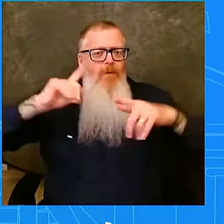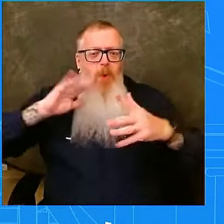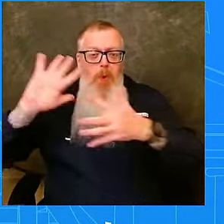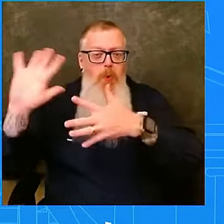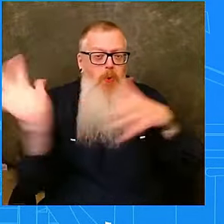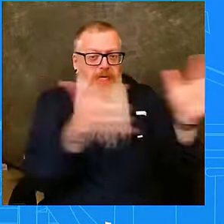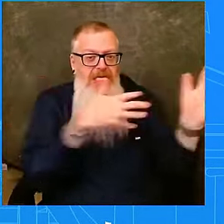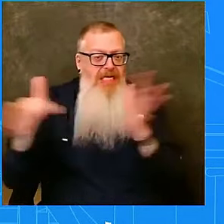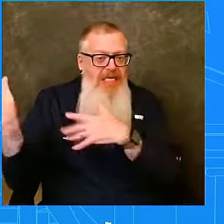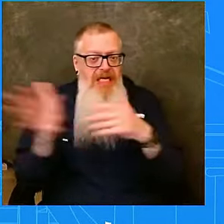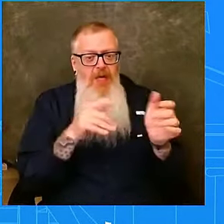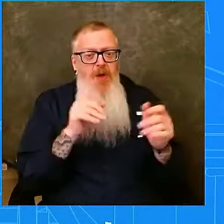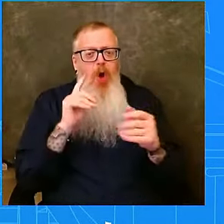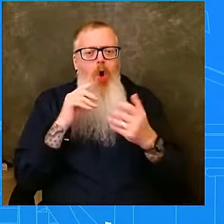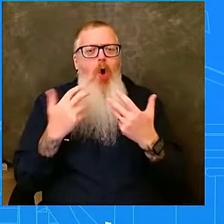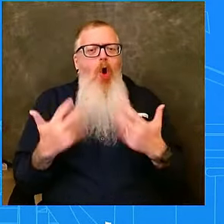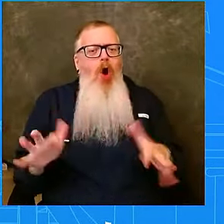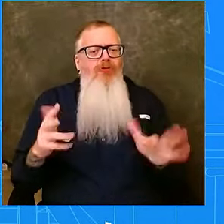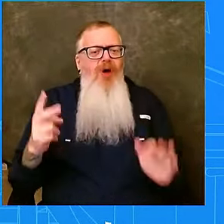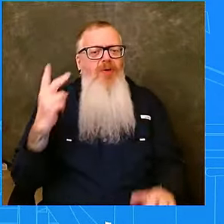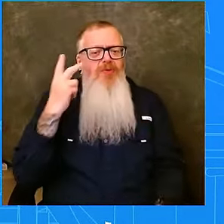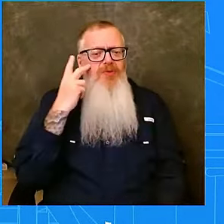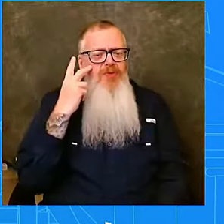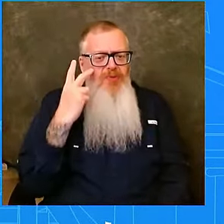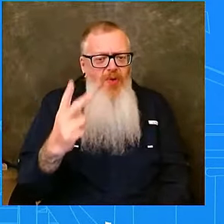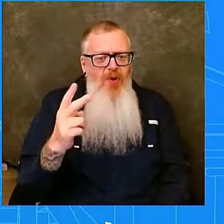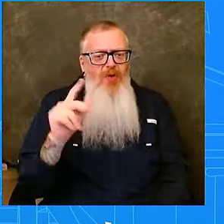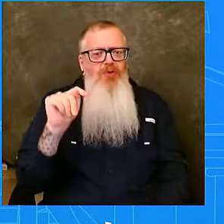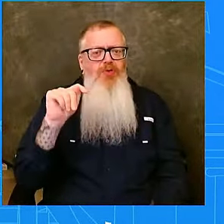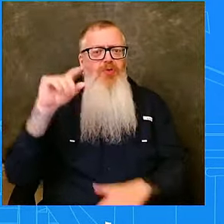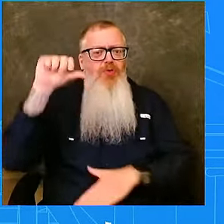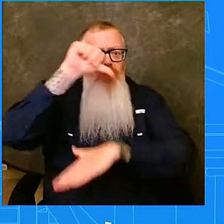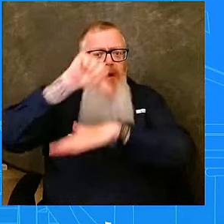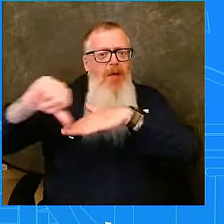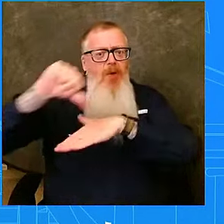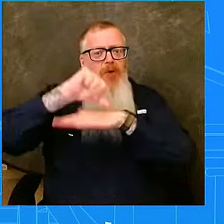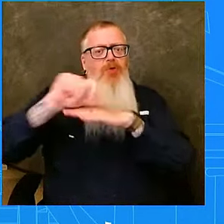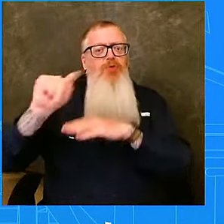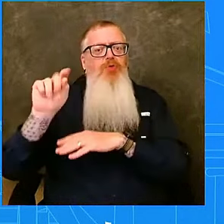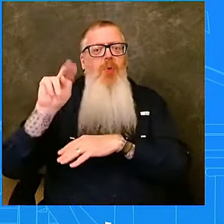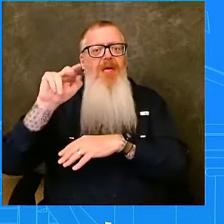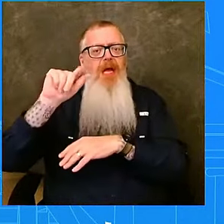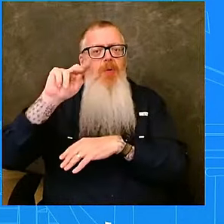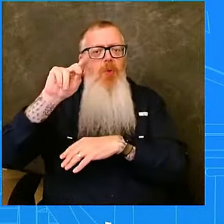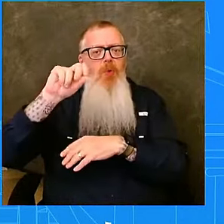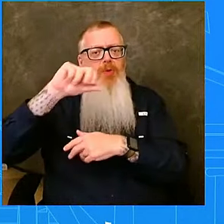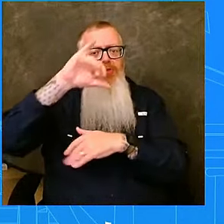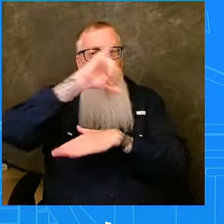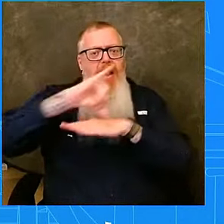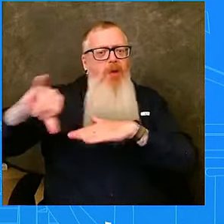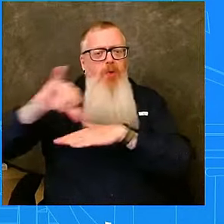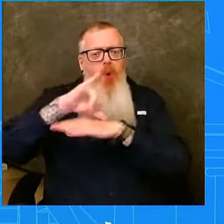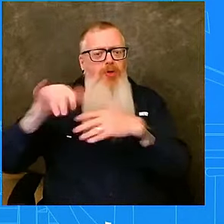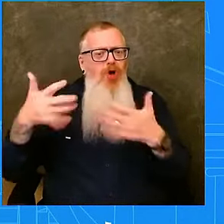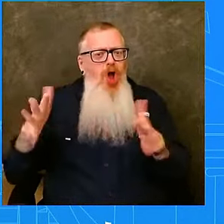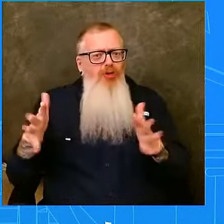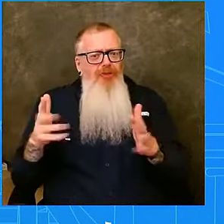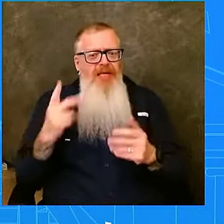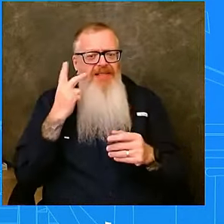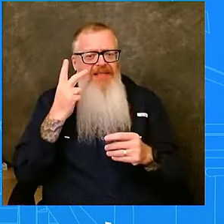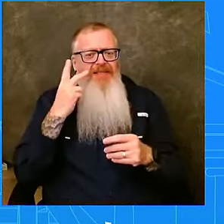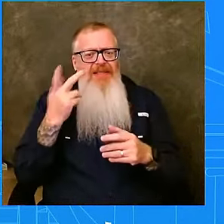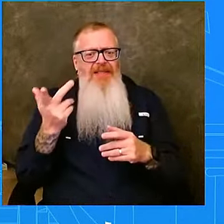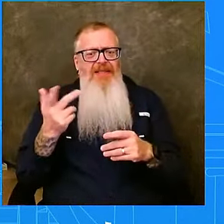So if you do get an emergency message on your phone right now for a tornado warning, please seek shelter immediately.